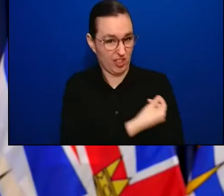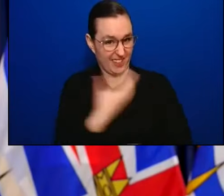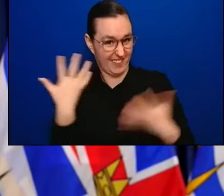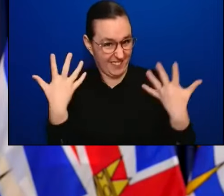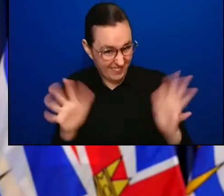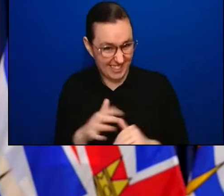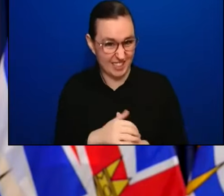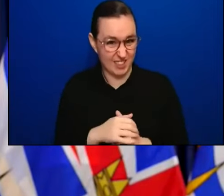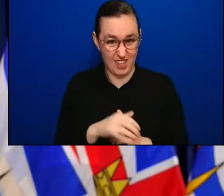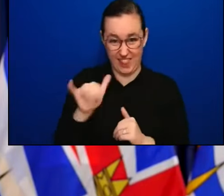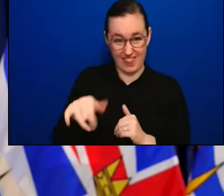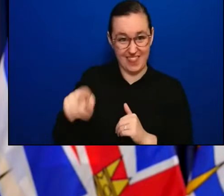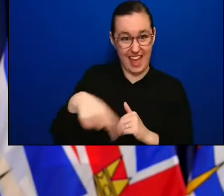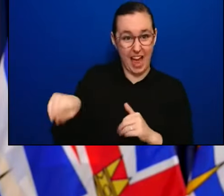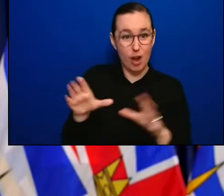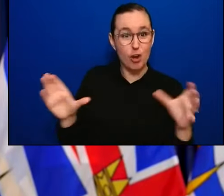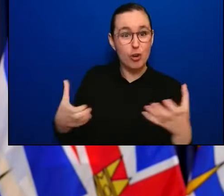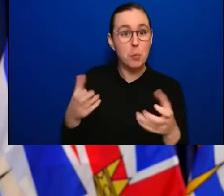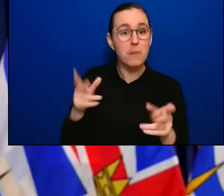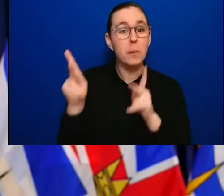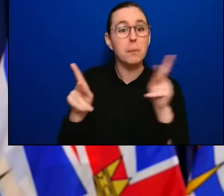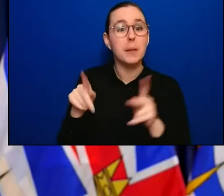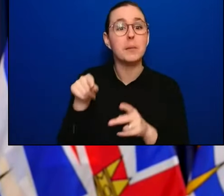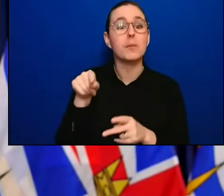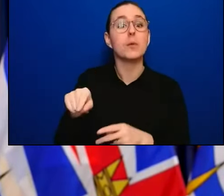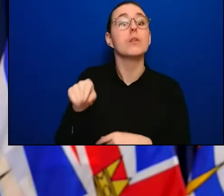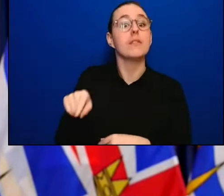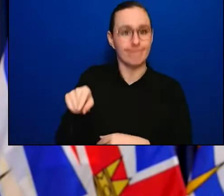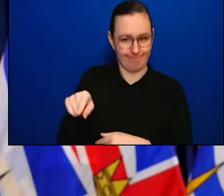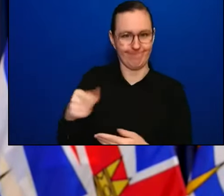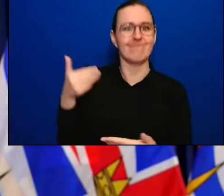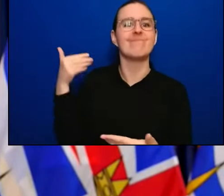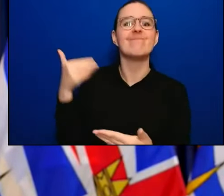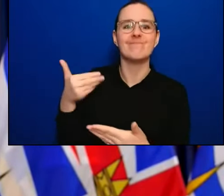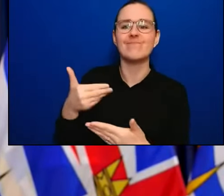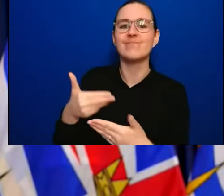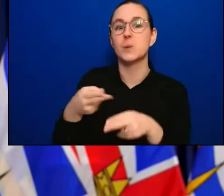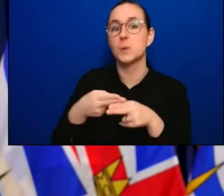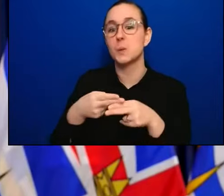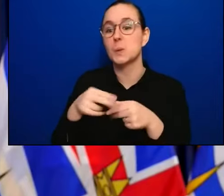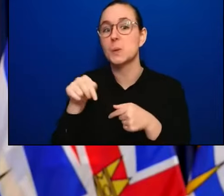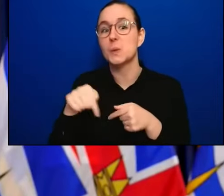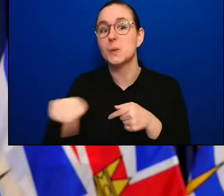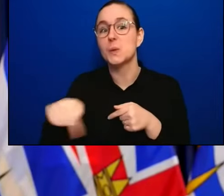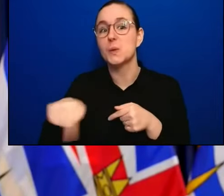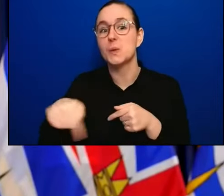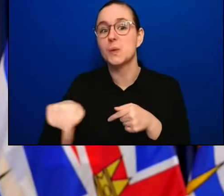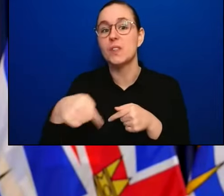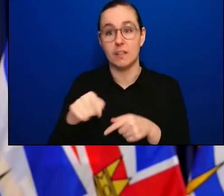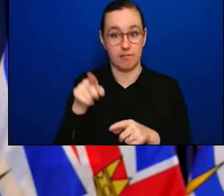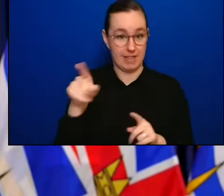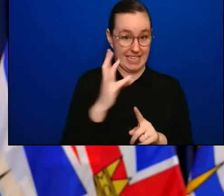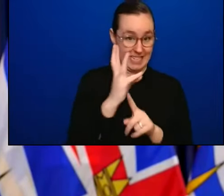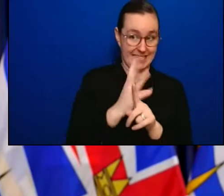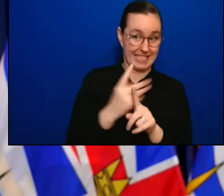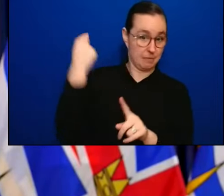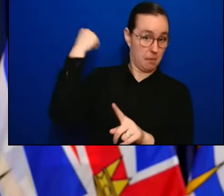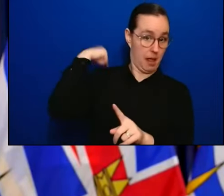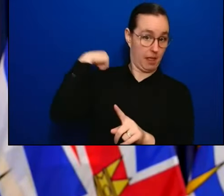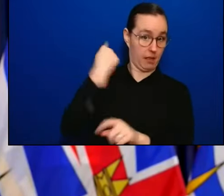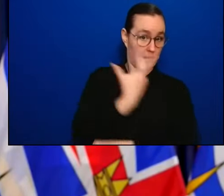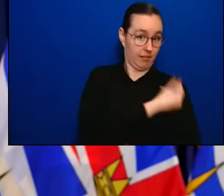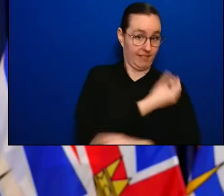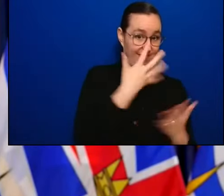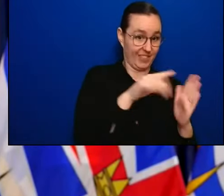group of people as they approach the interval period will be eligible for an additional booster dose. That's significant.